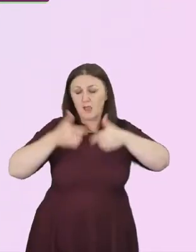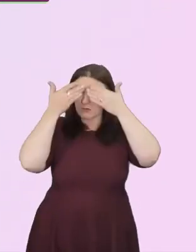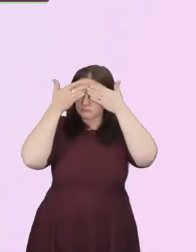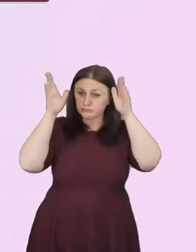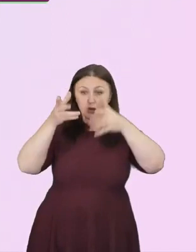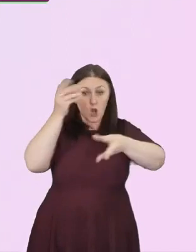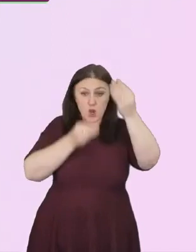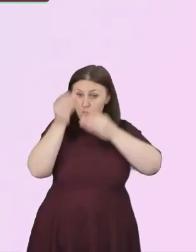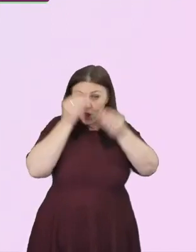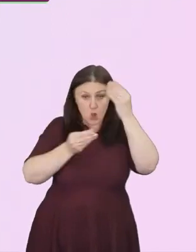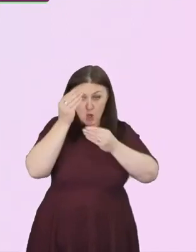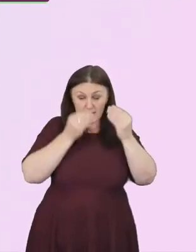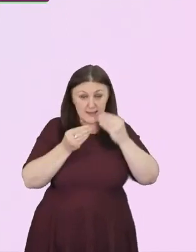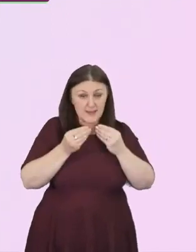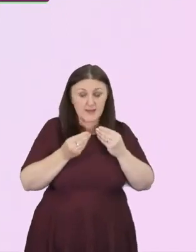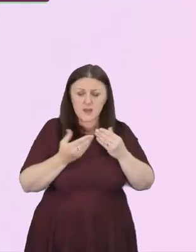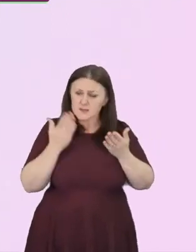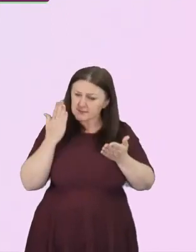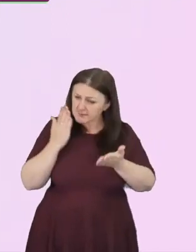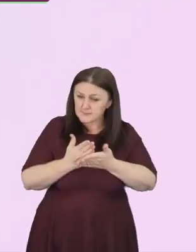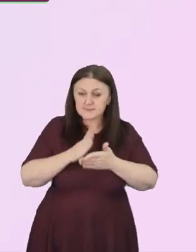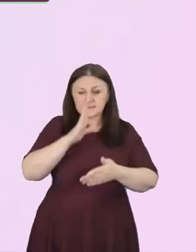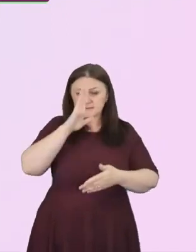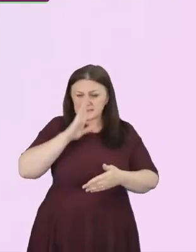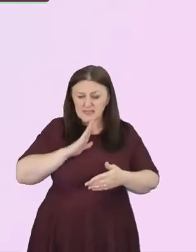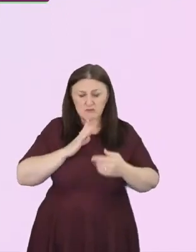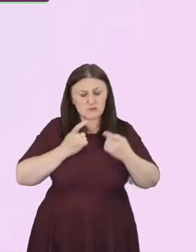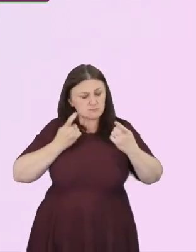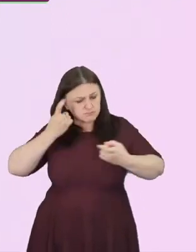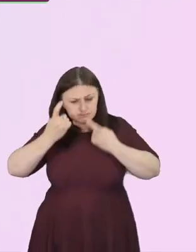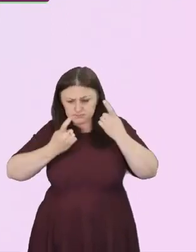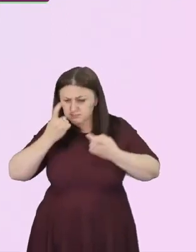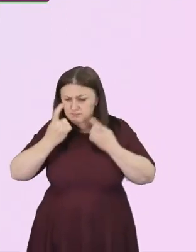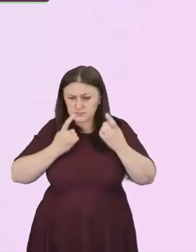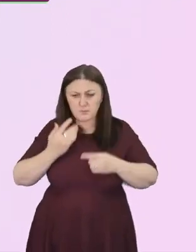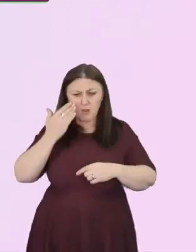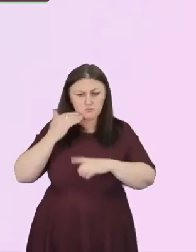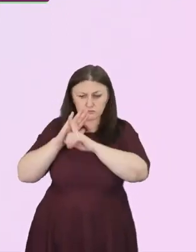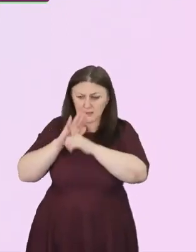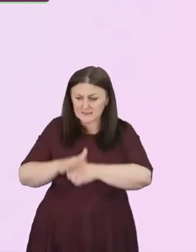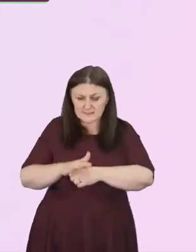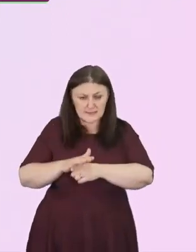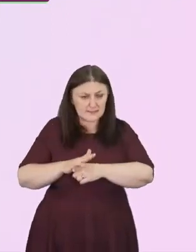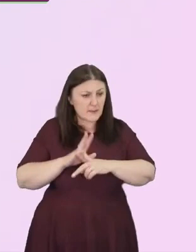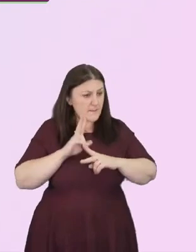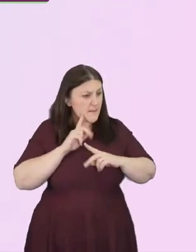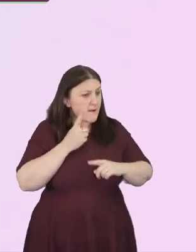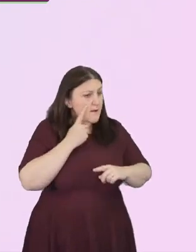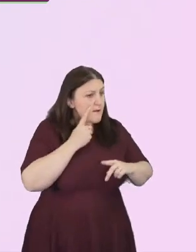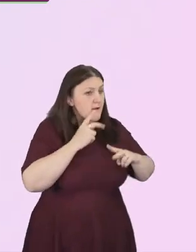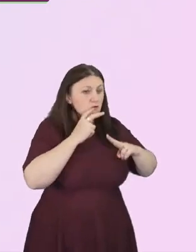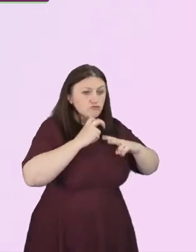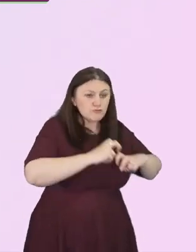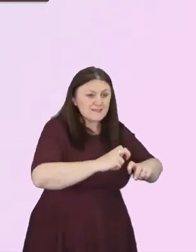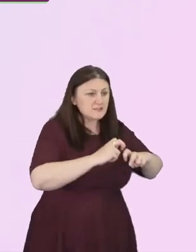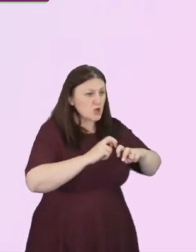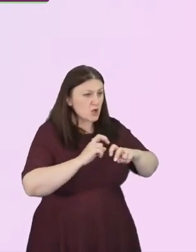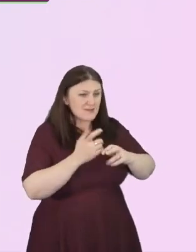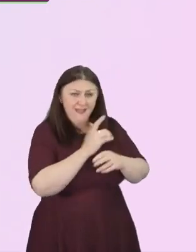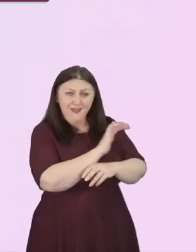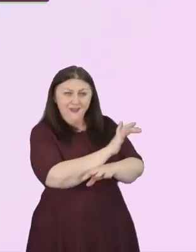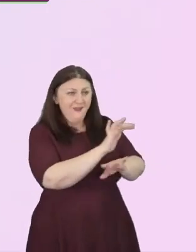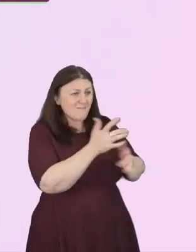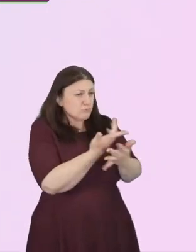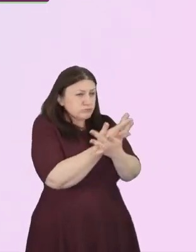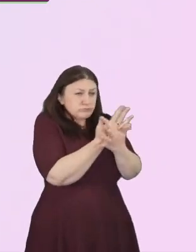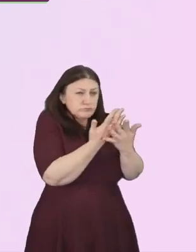racism some serious thought. Do some research. There's so much good information out there. There